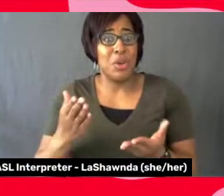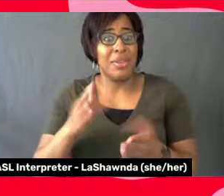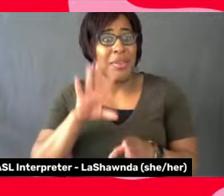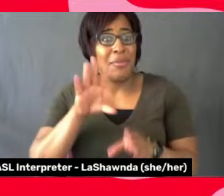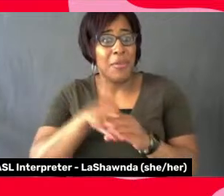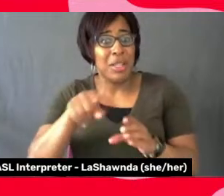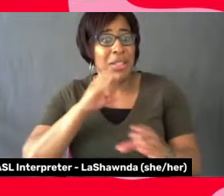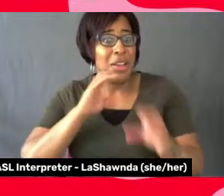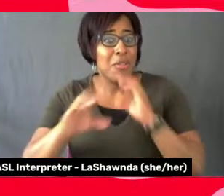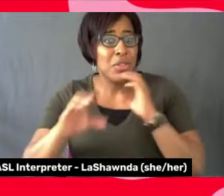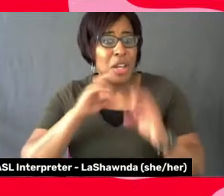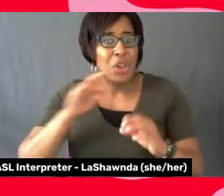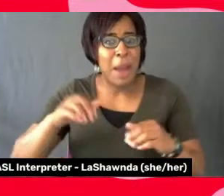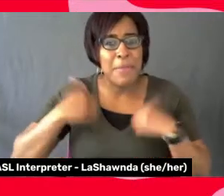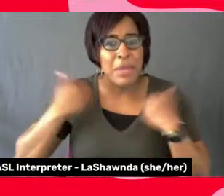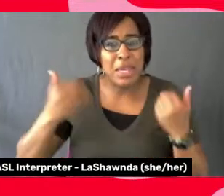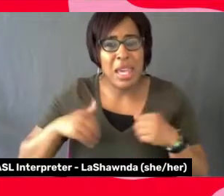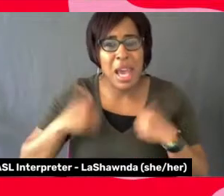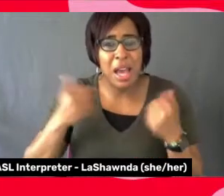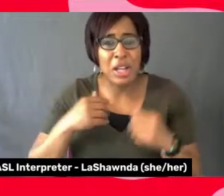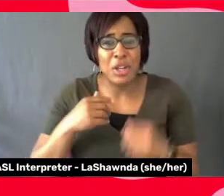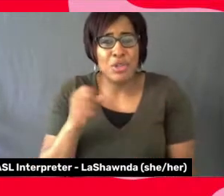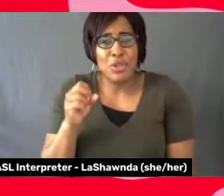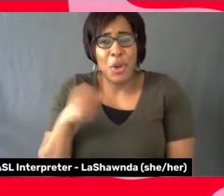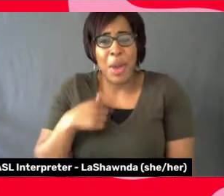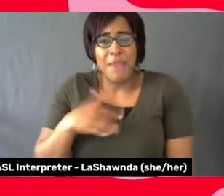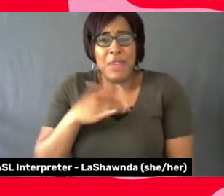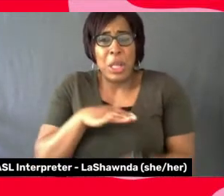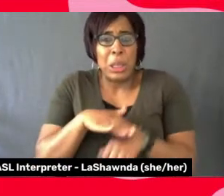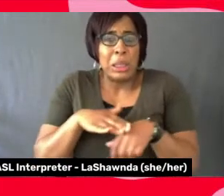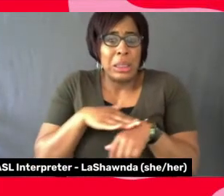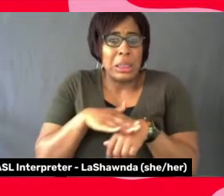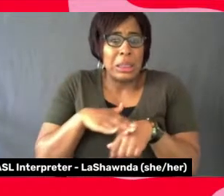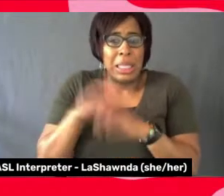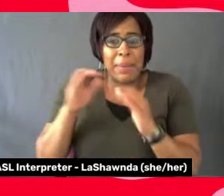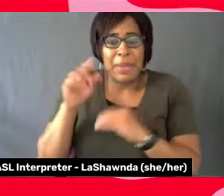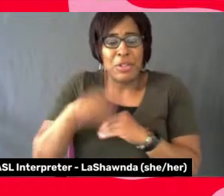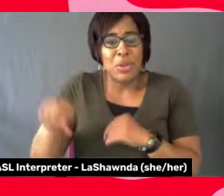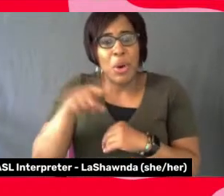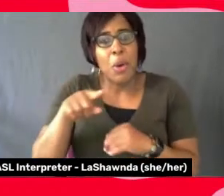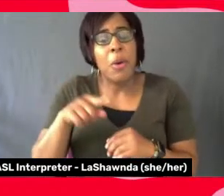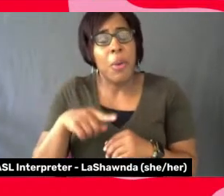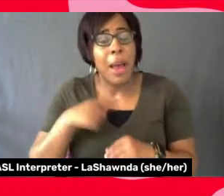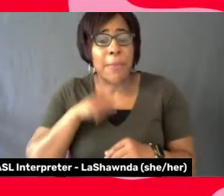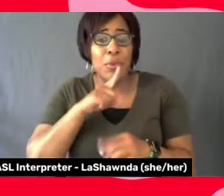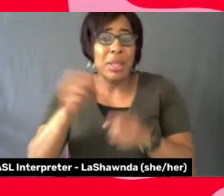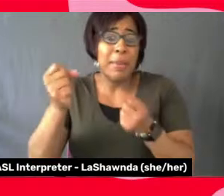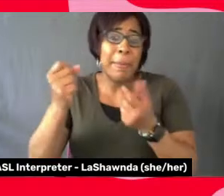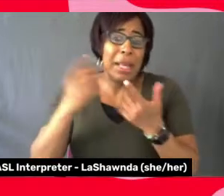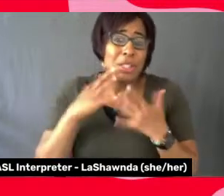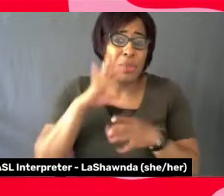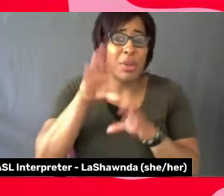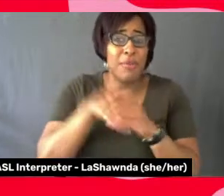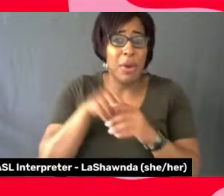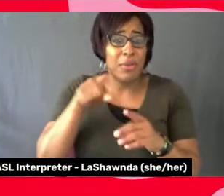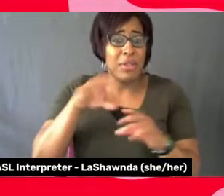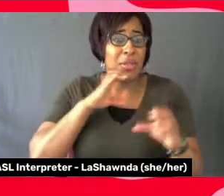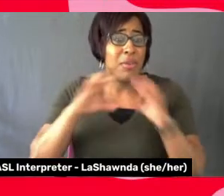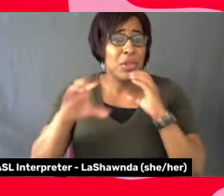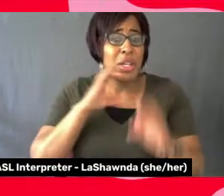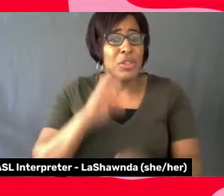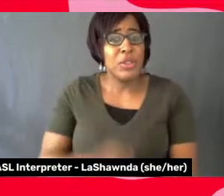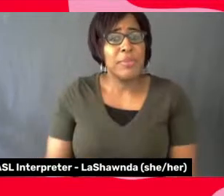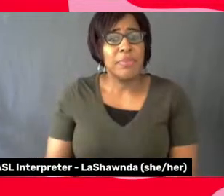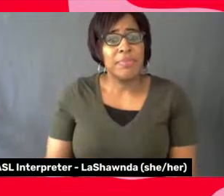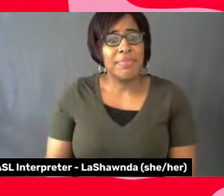of you are, you know, already doing with your lives. So, I'm really blessed to be a part of this conversation. Thank you.